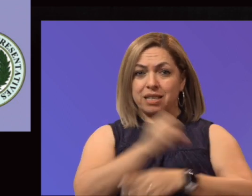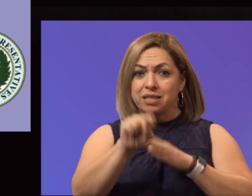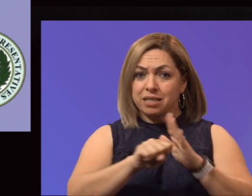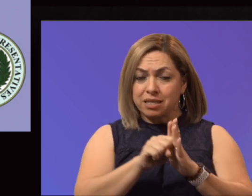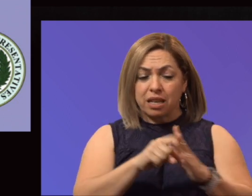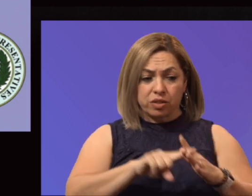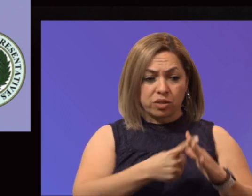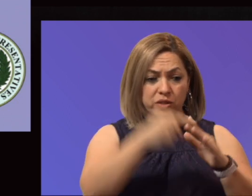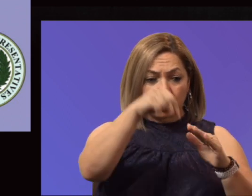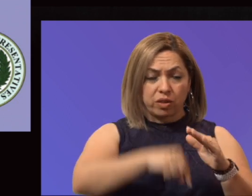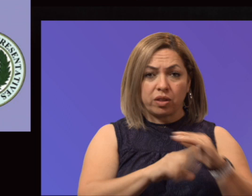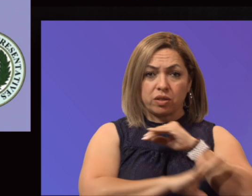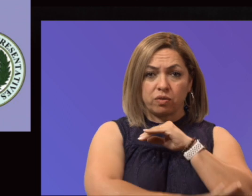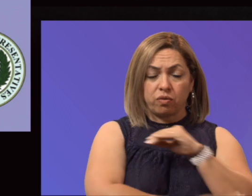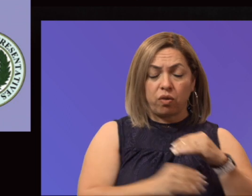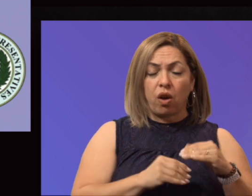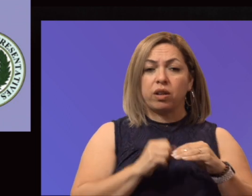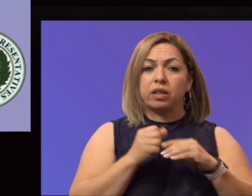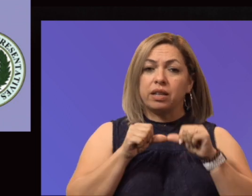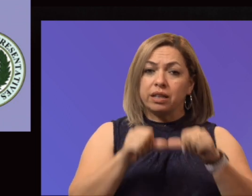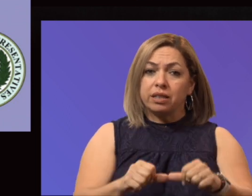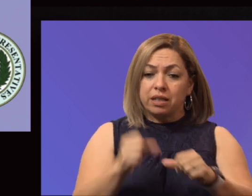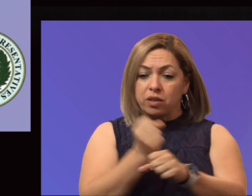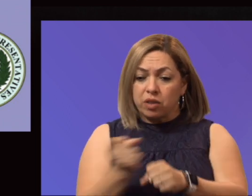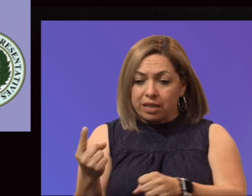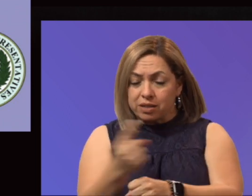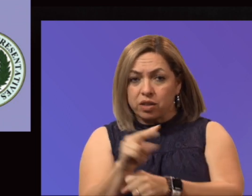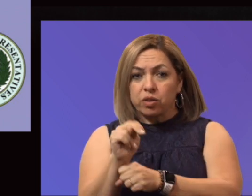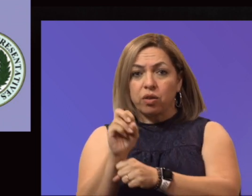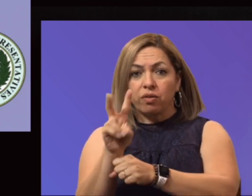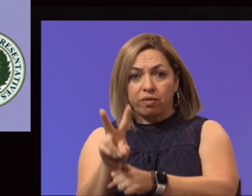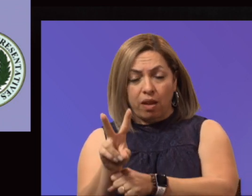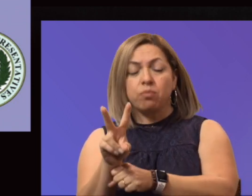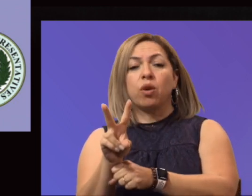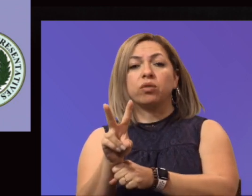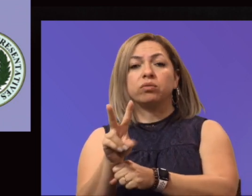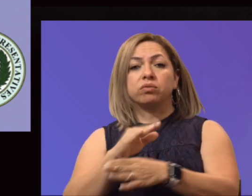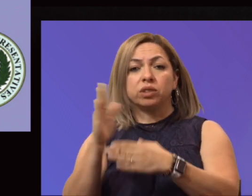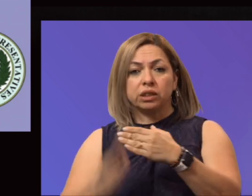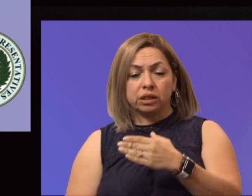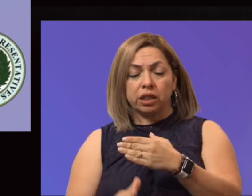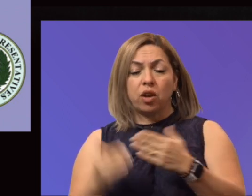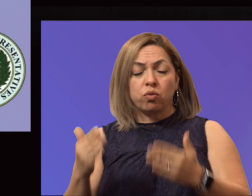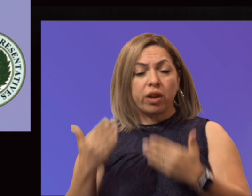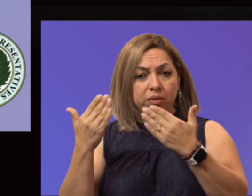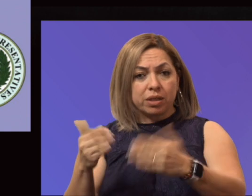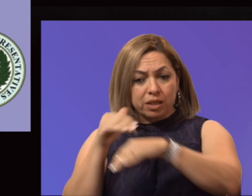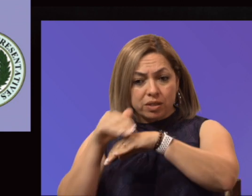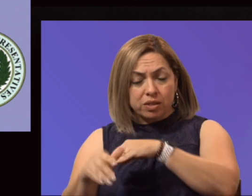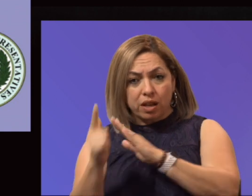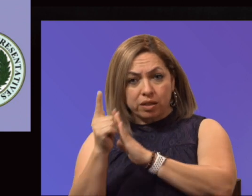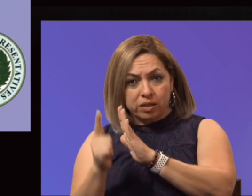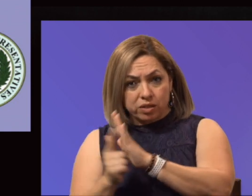It'll be completed in November of next year, and those recommendations will be sent to the legislature so that when they begin